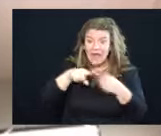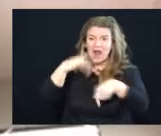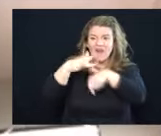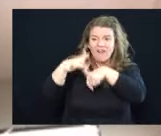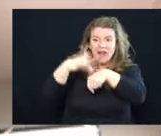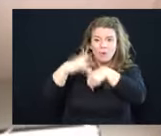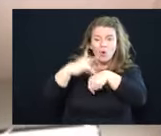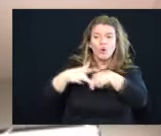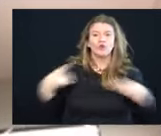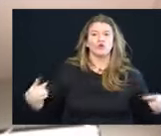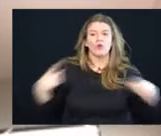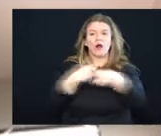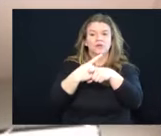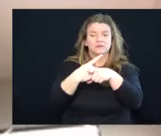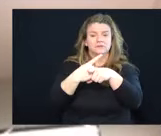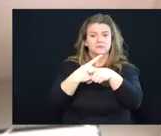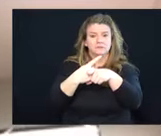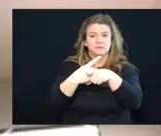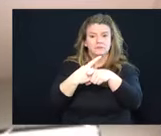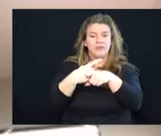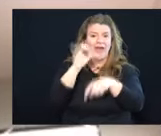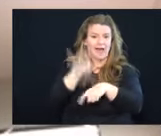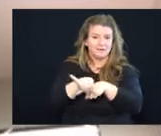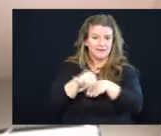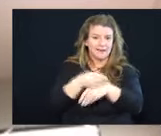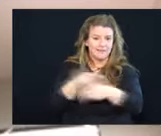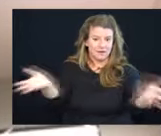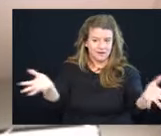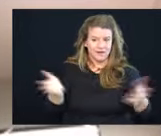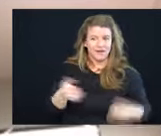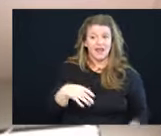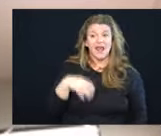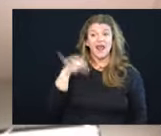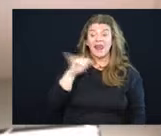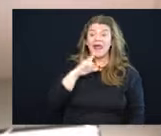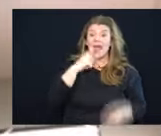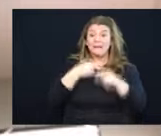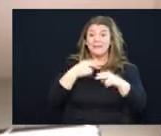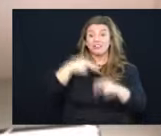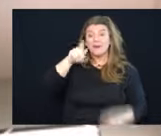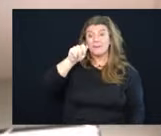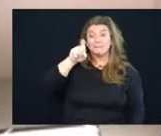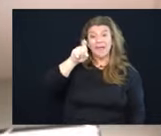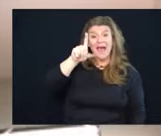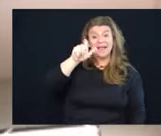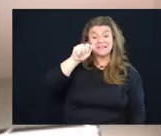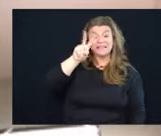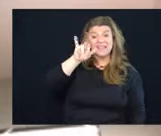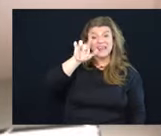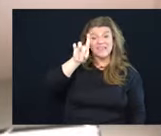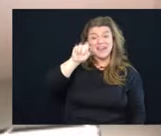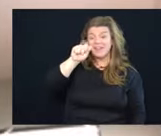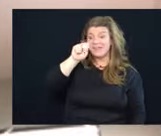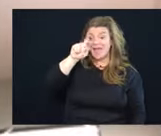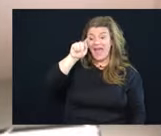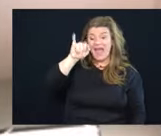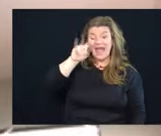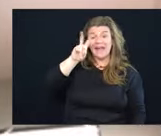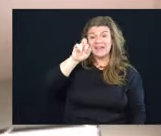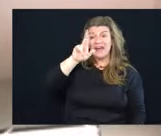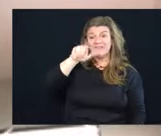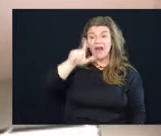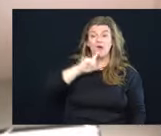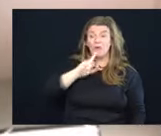cross load that. And as mentioned, Paxlovid, the antiviral is available in a number of